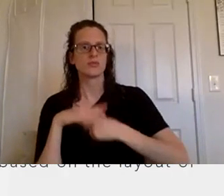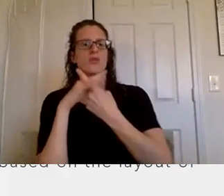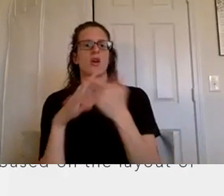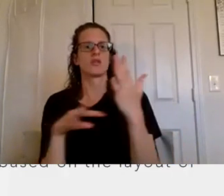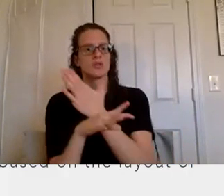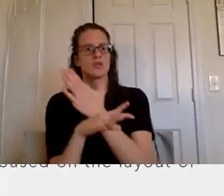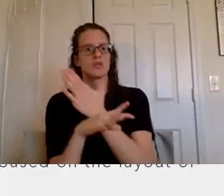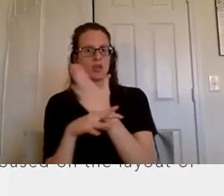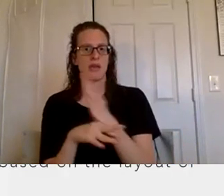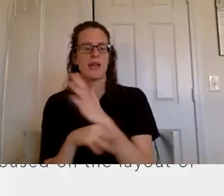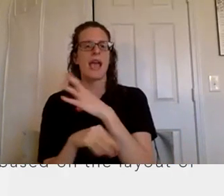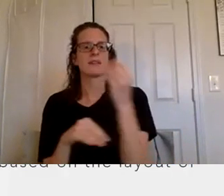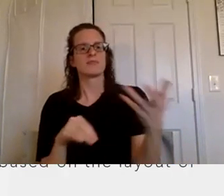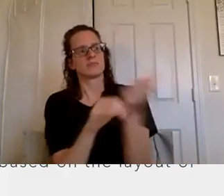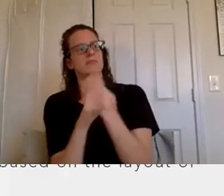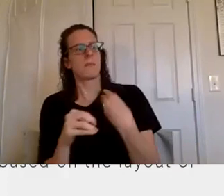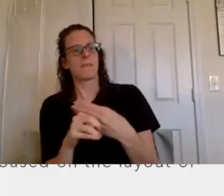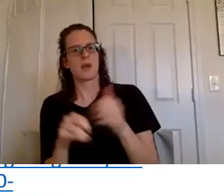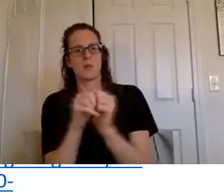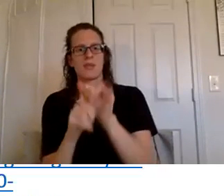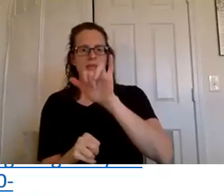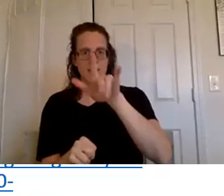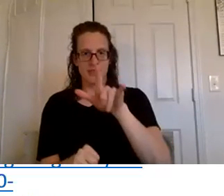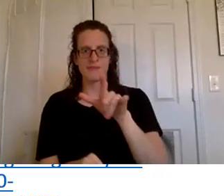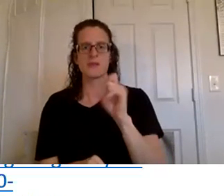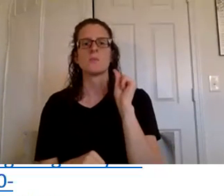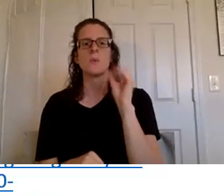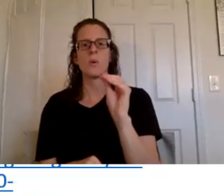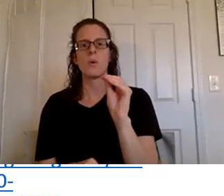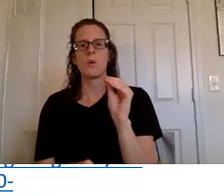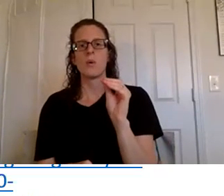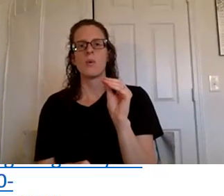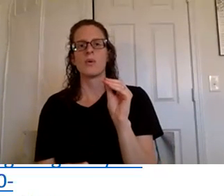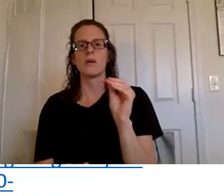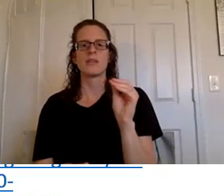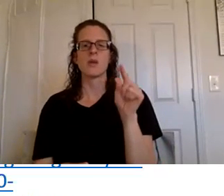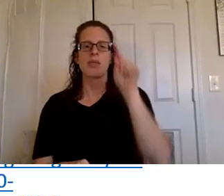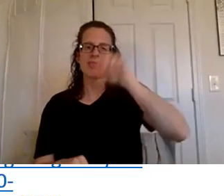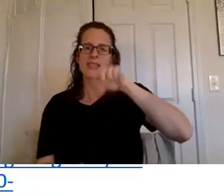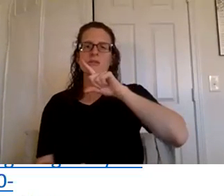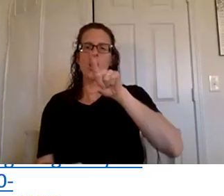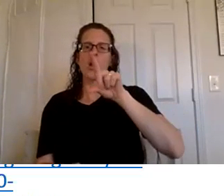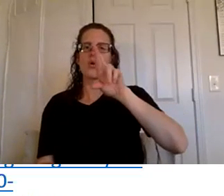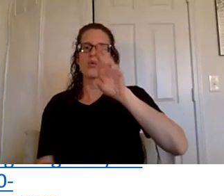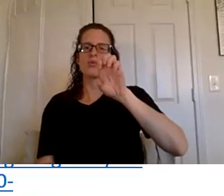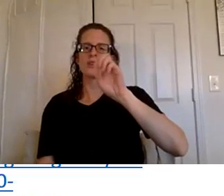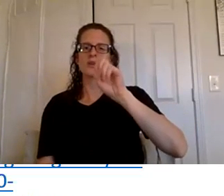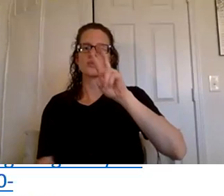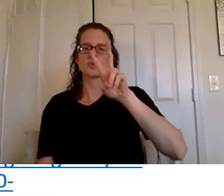making some money with young living so these are some resources okay